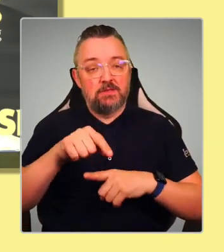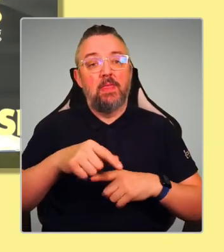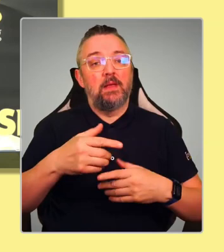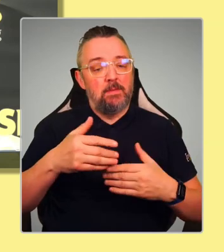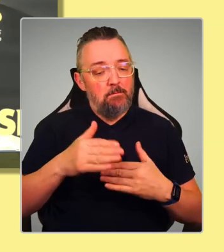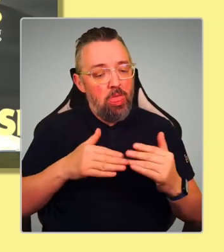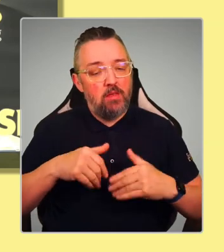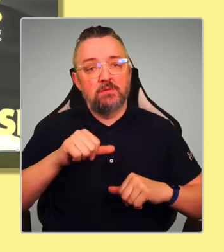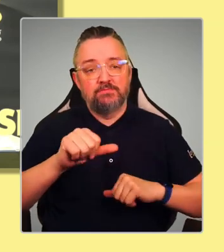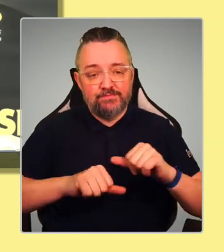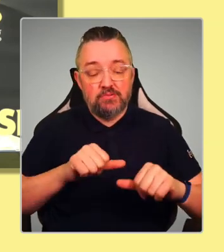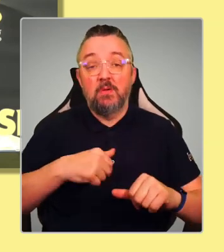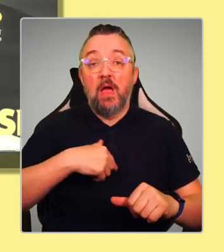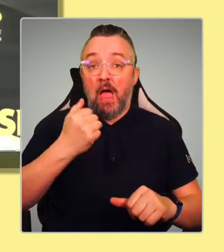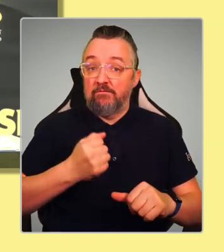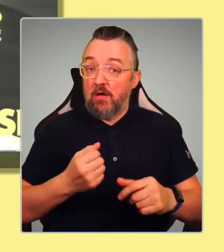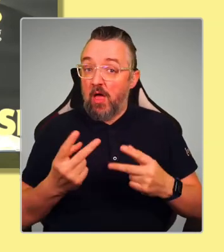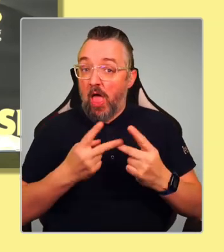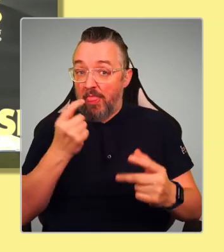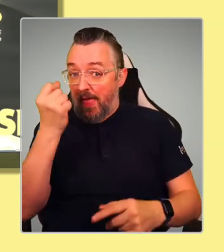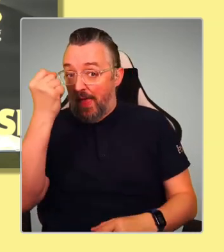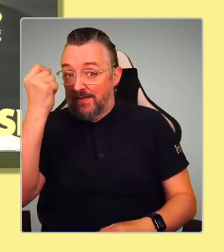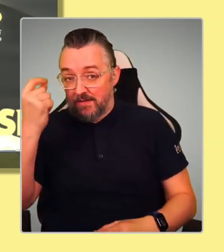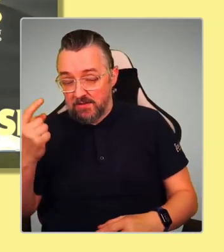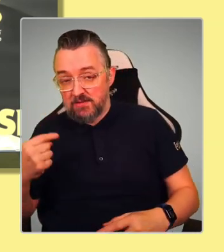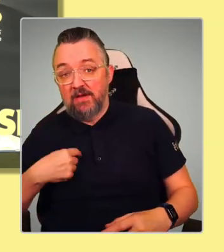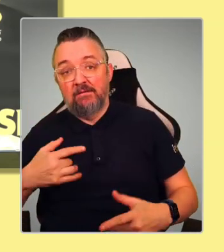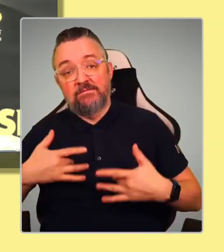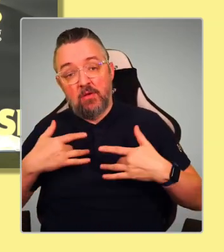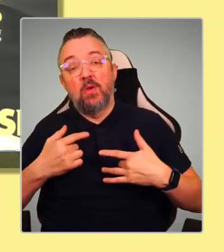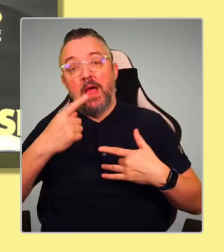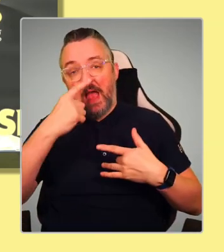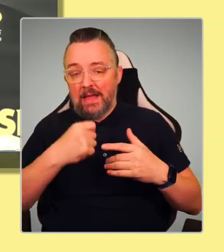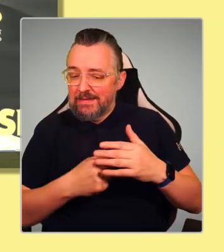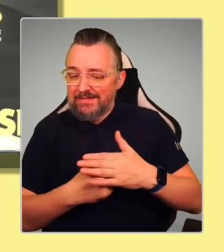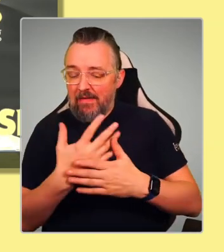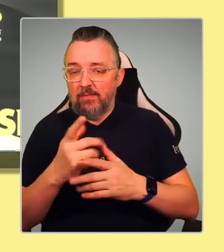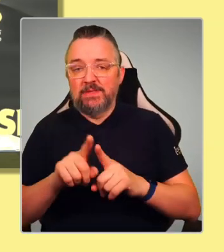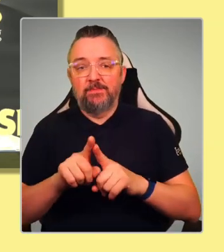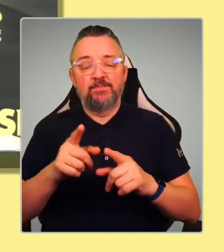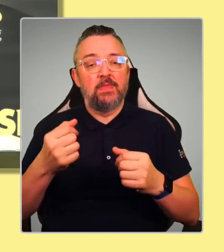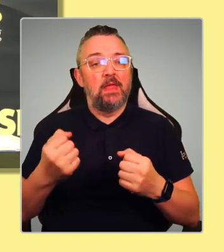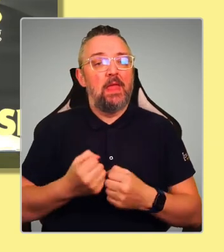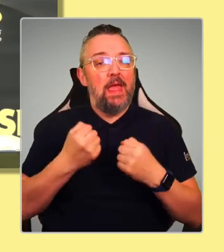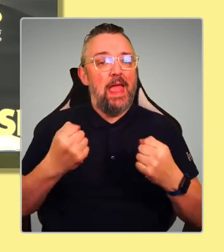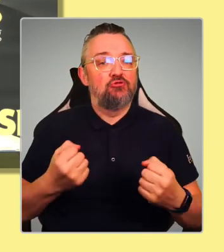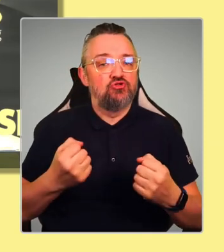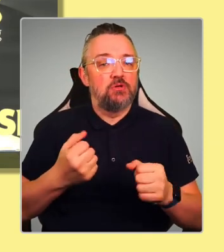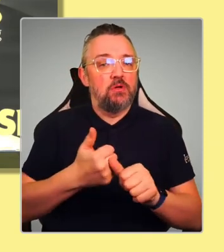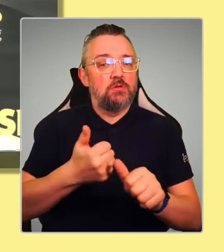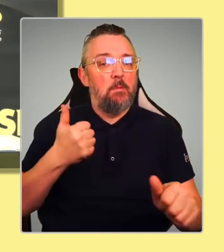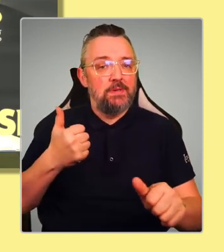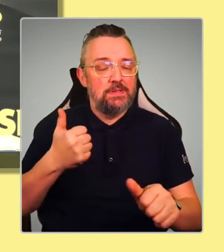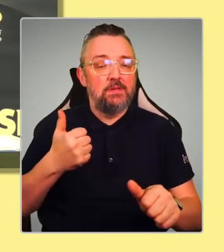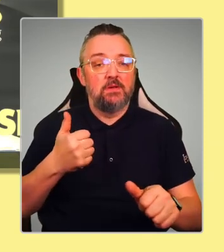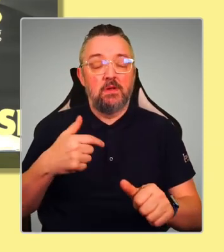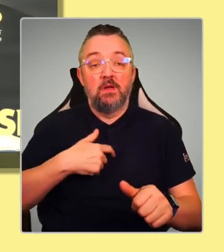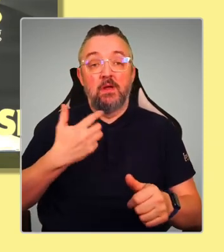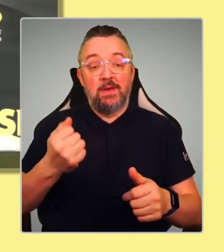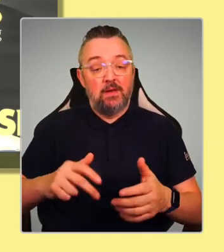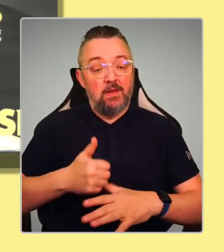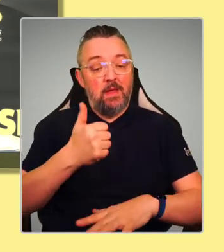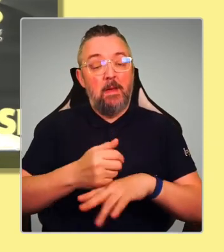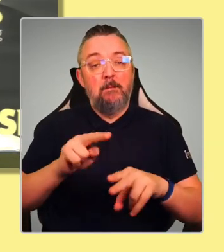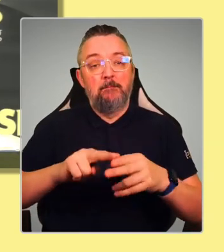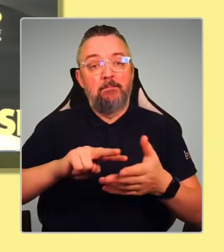ideas of my own, that I think are things that we could be developing. So the energy company is one. I've also set out a plan for housing. I think